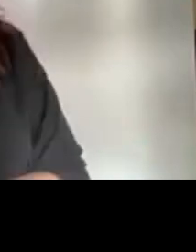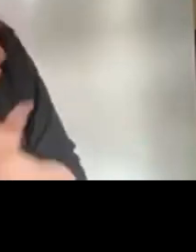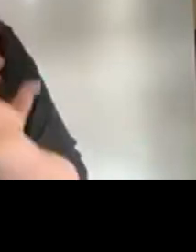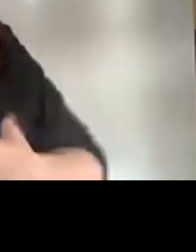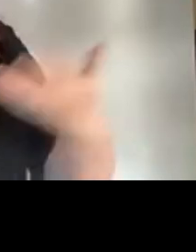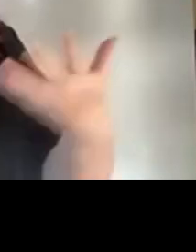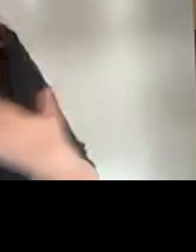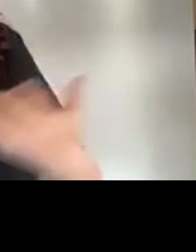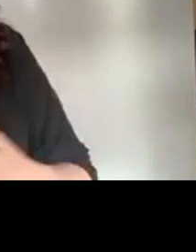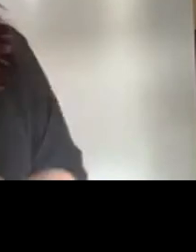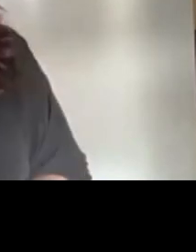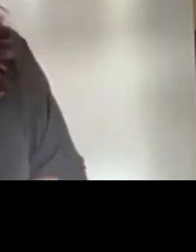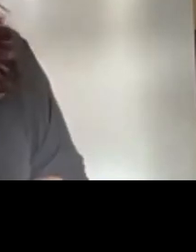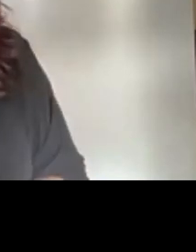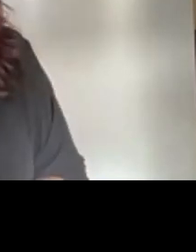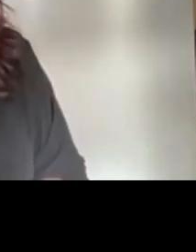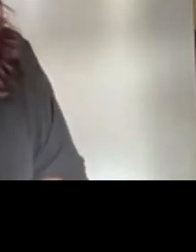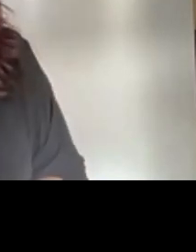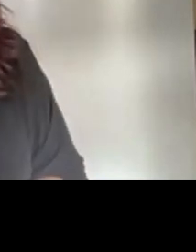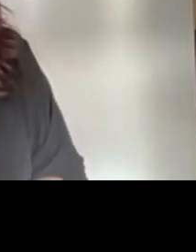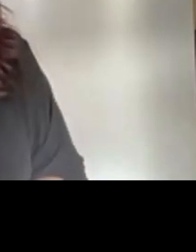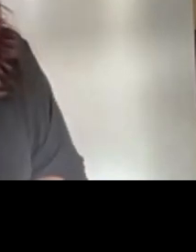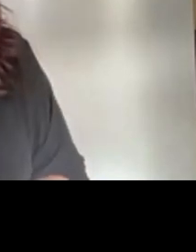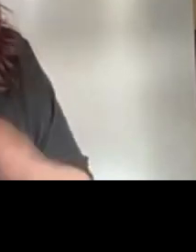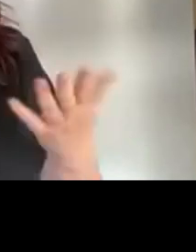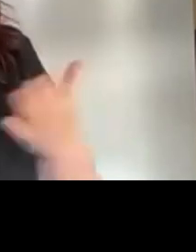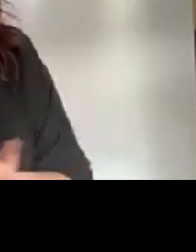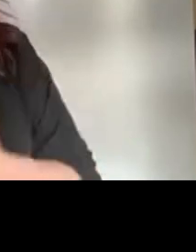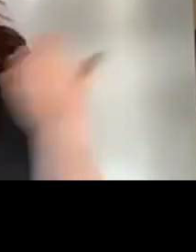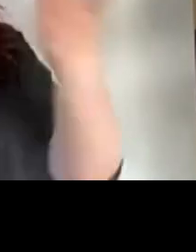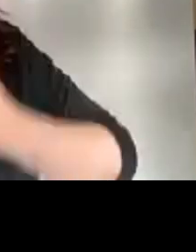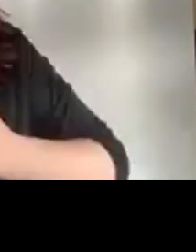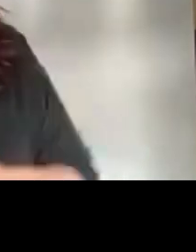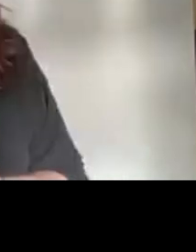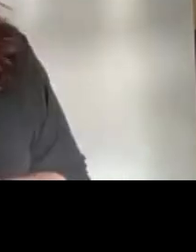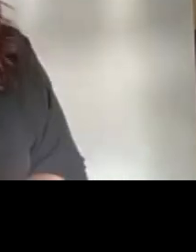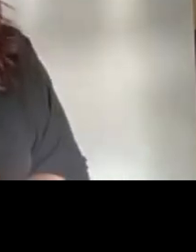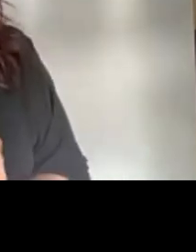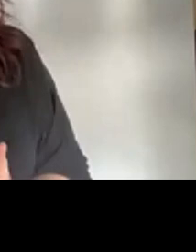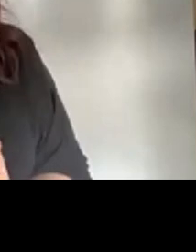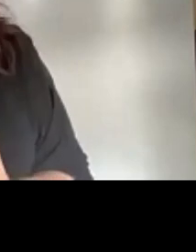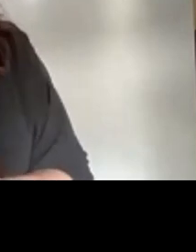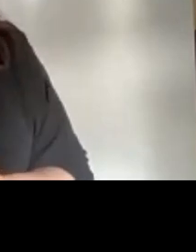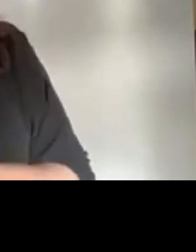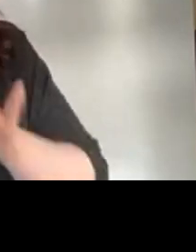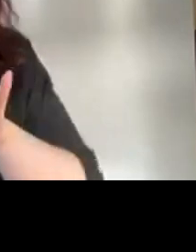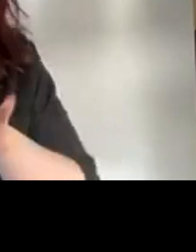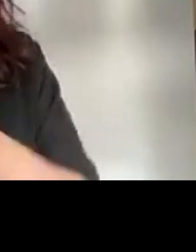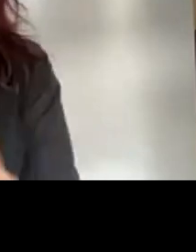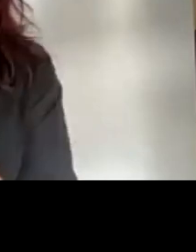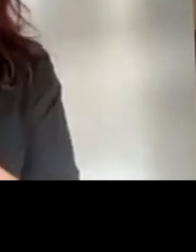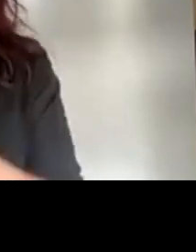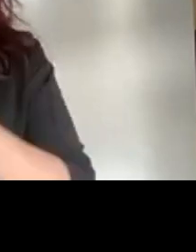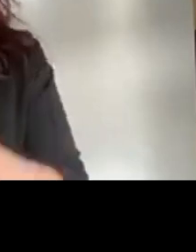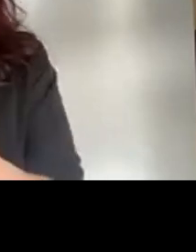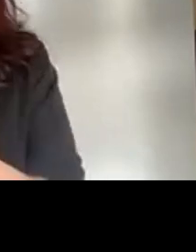interpreters. So throughout the session we will encourage you to use the chat bar make